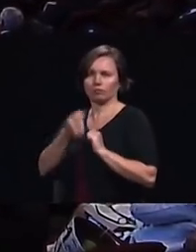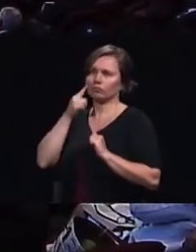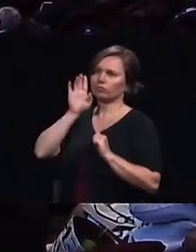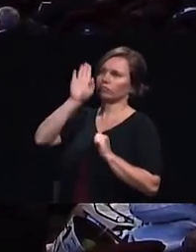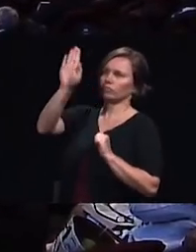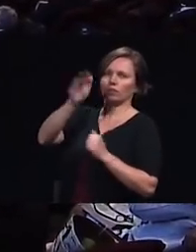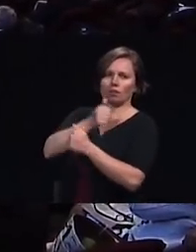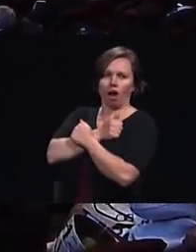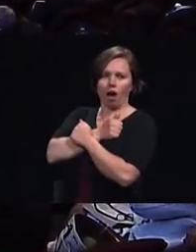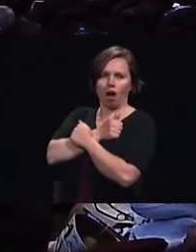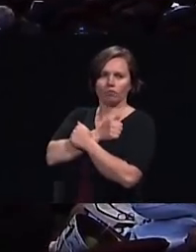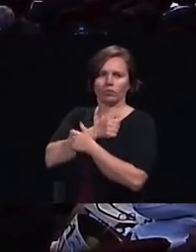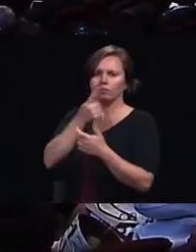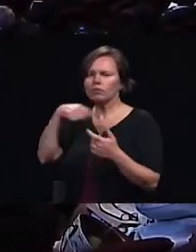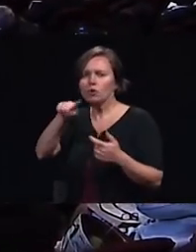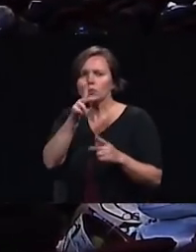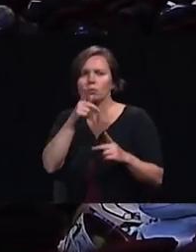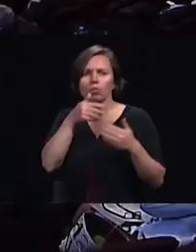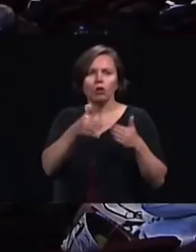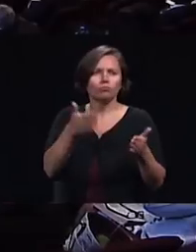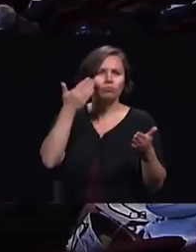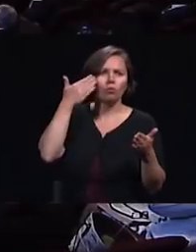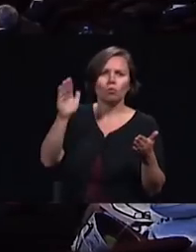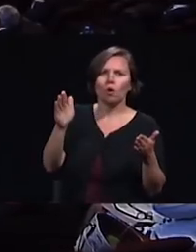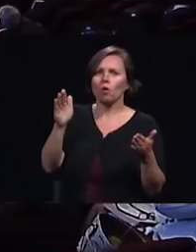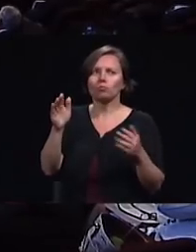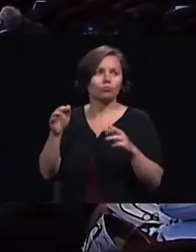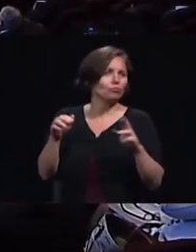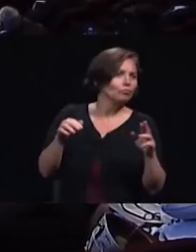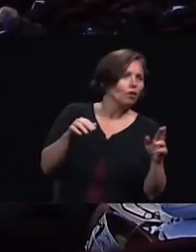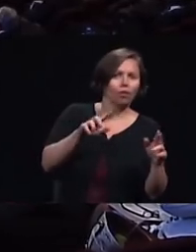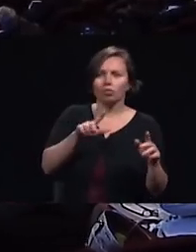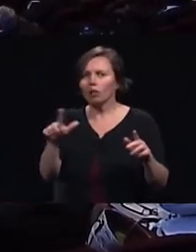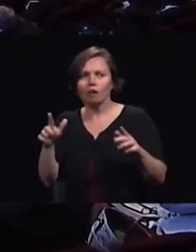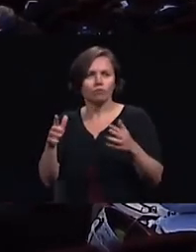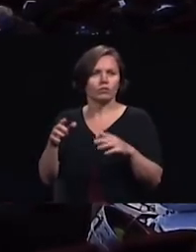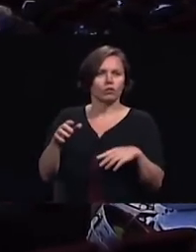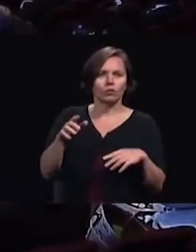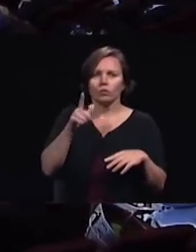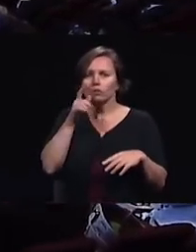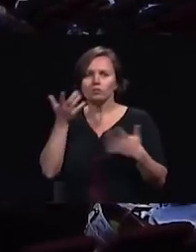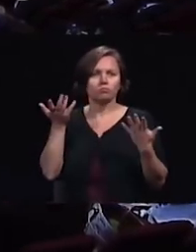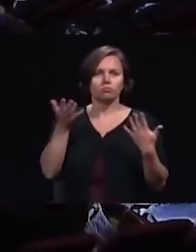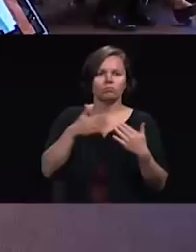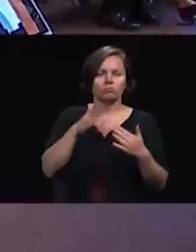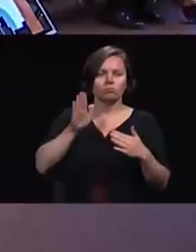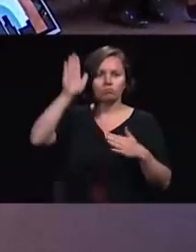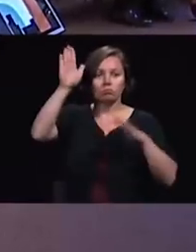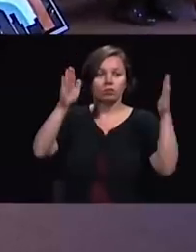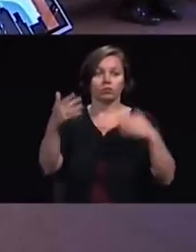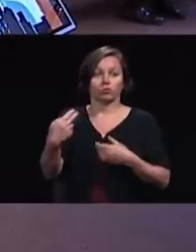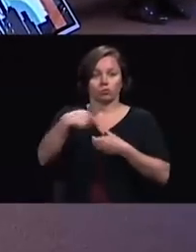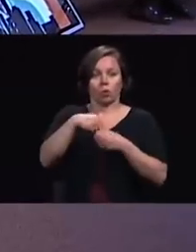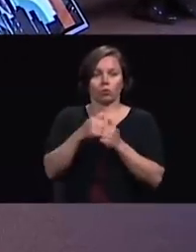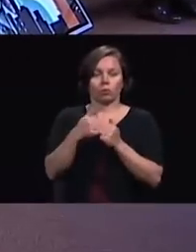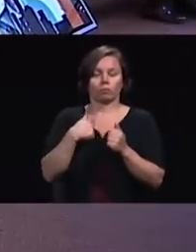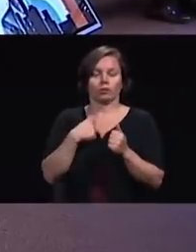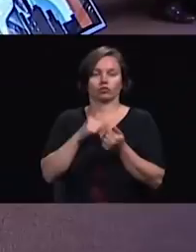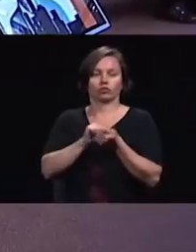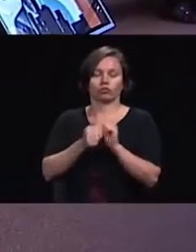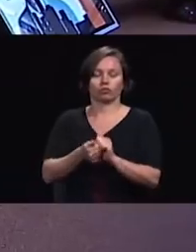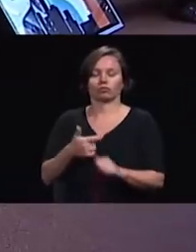those who do not know their right hand from the left how many in this house would you join me in re-converting and re